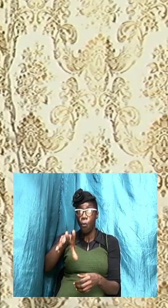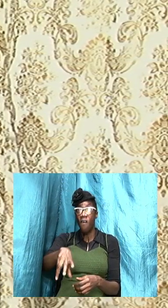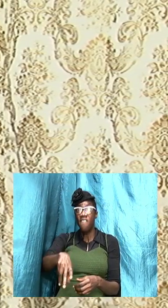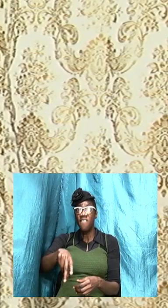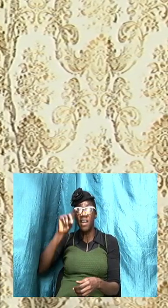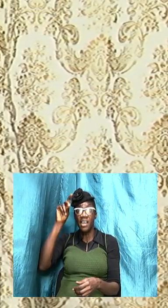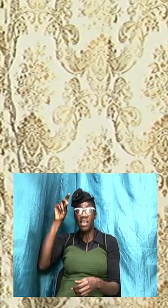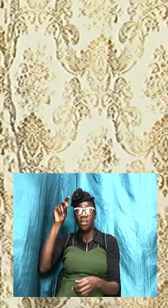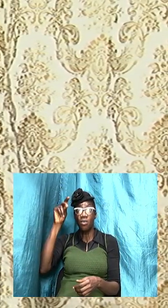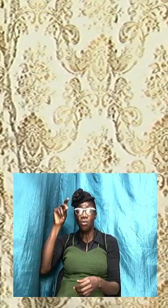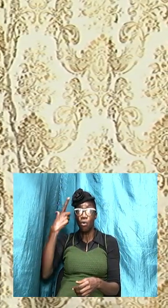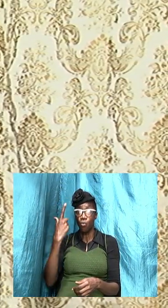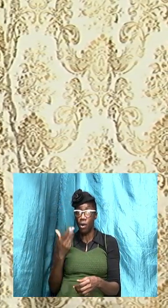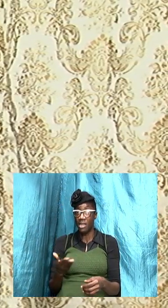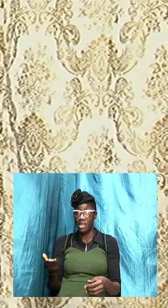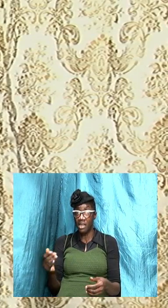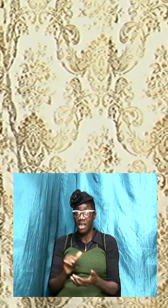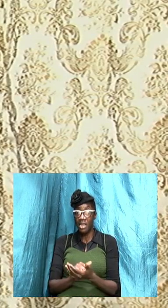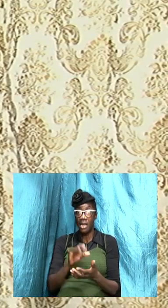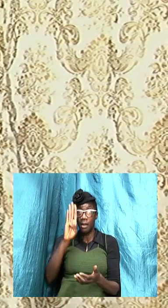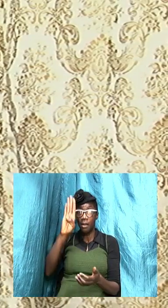Balaam